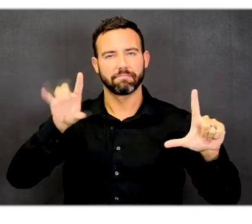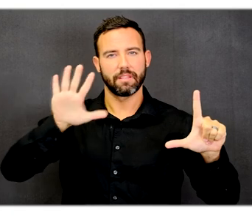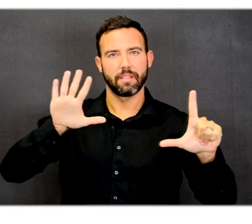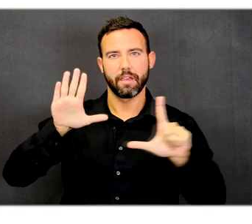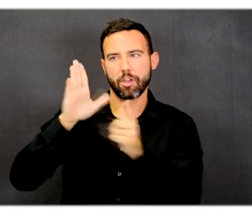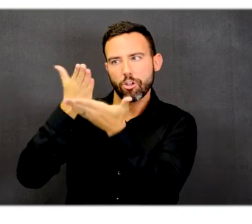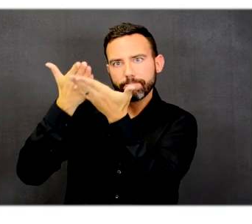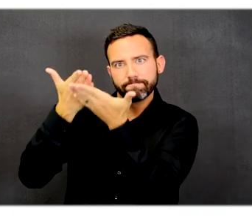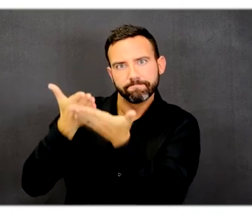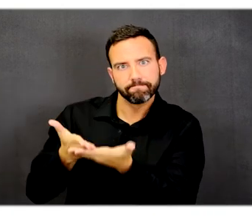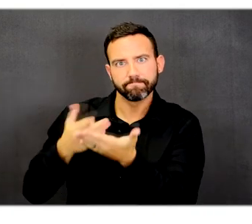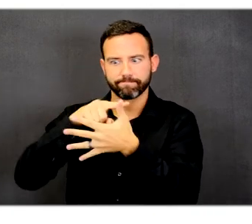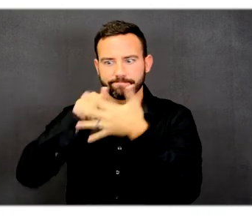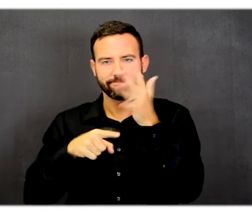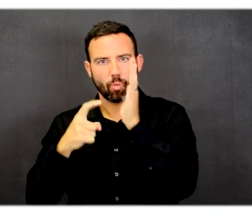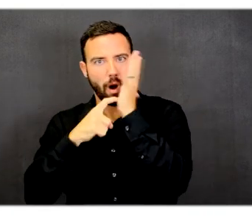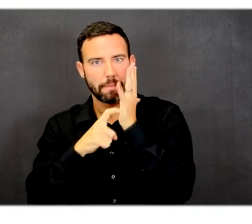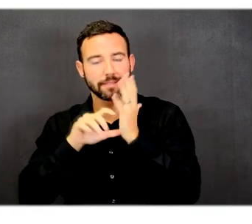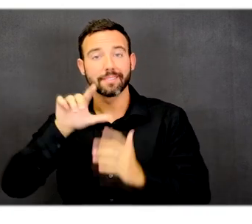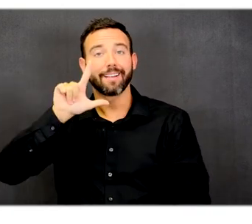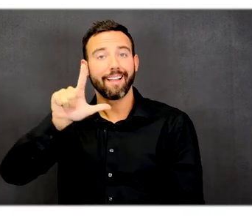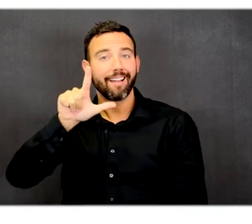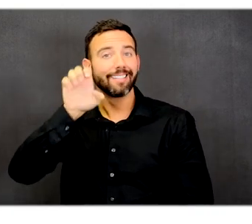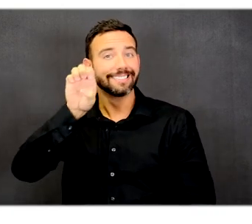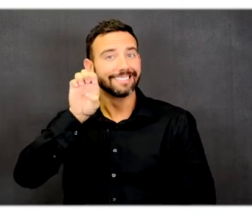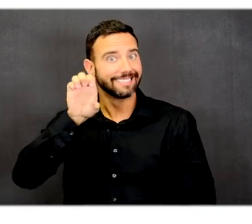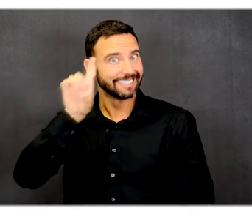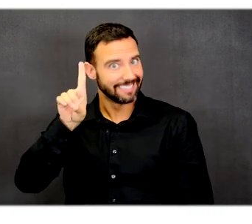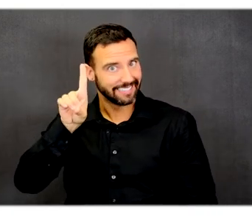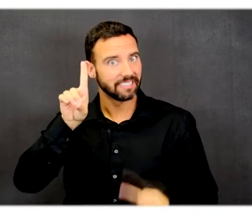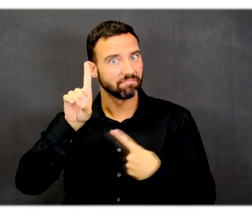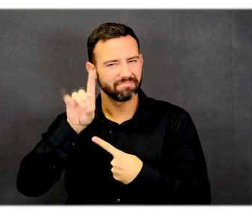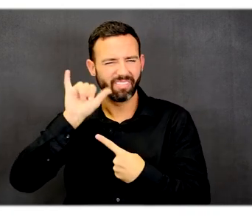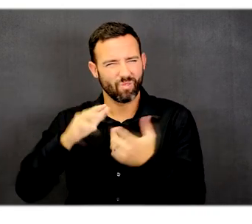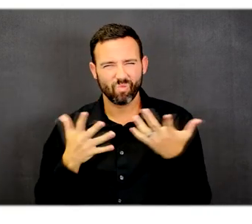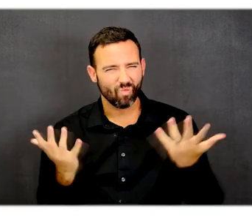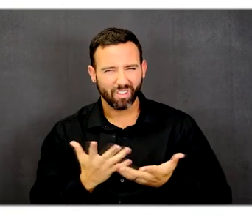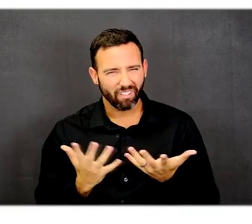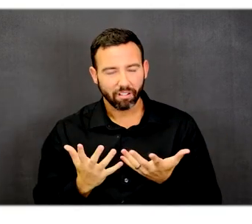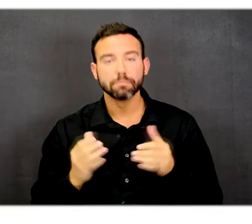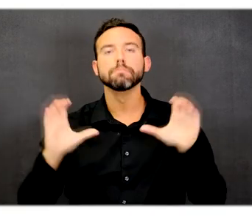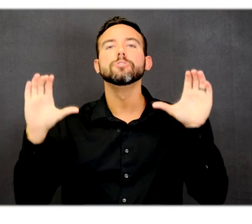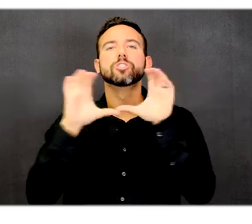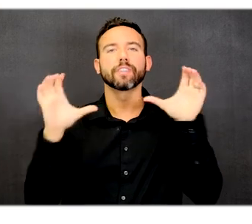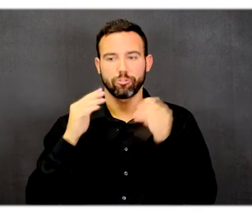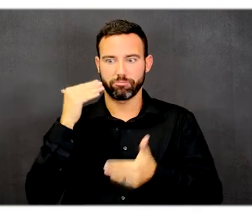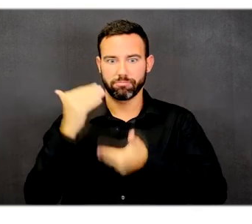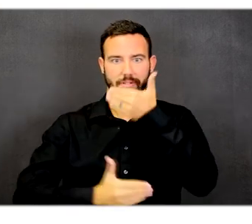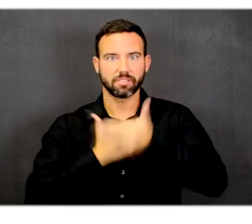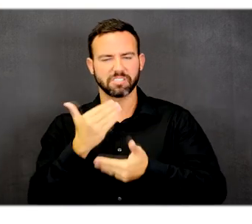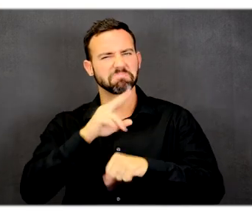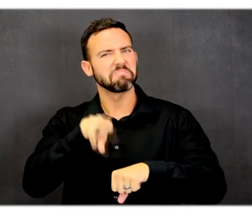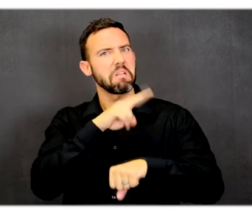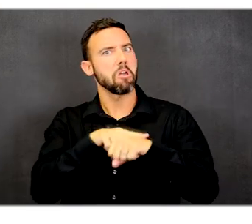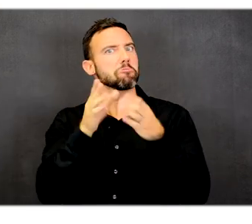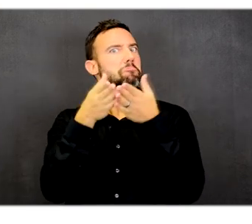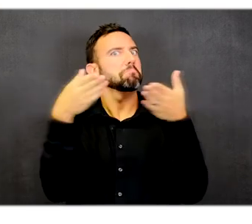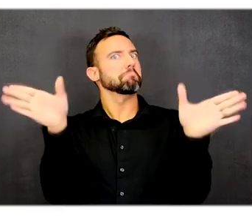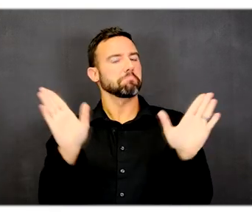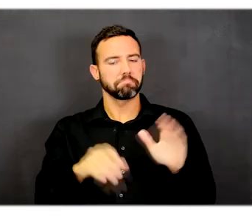LEED, L-E-E-E-D, is a certification process that is a national program.